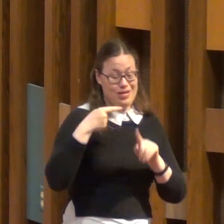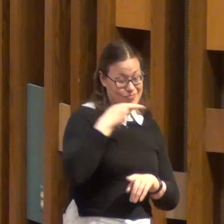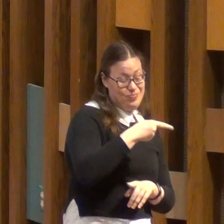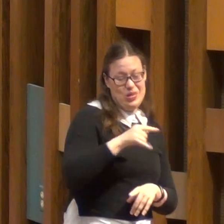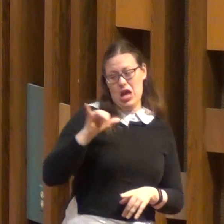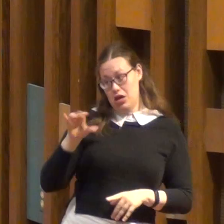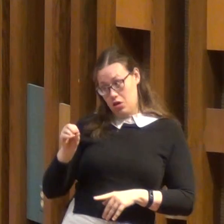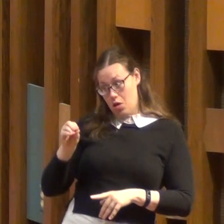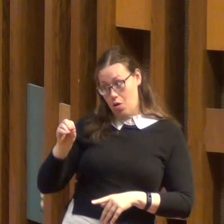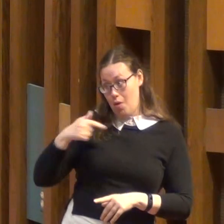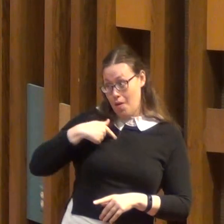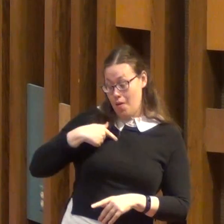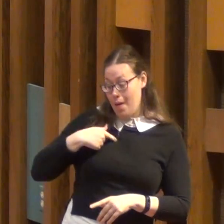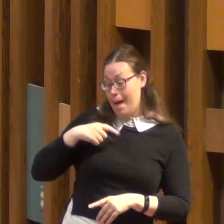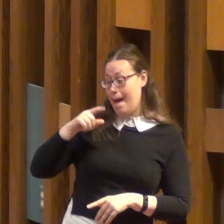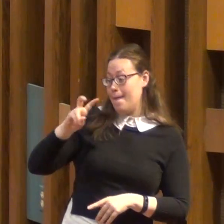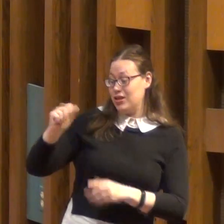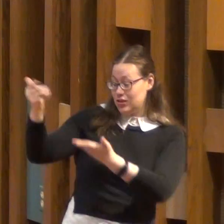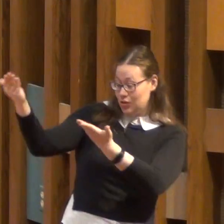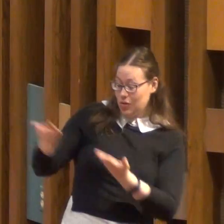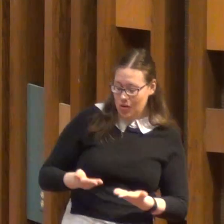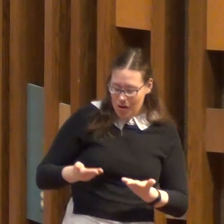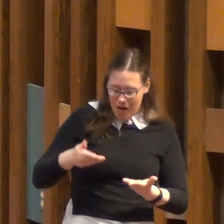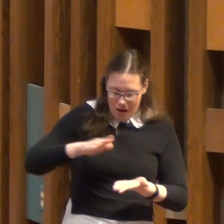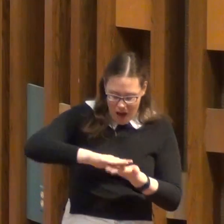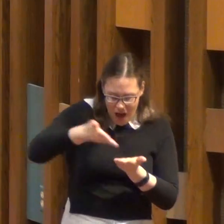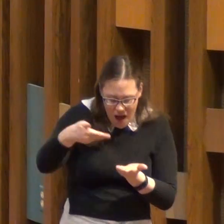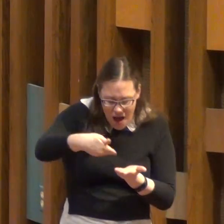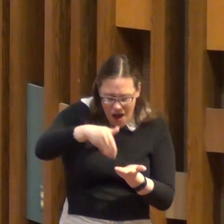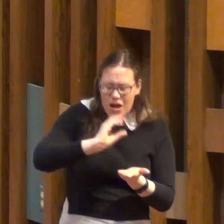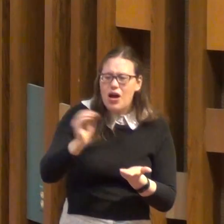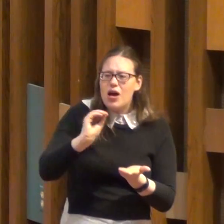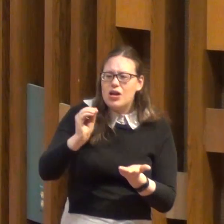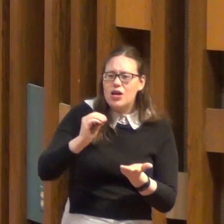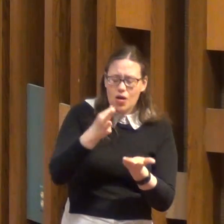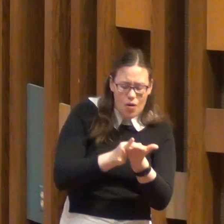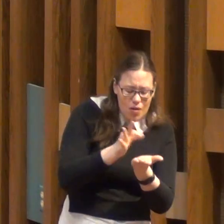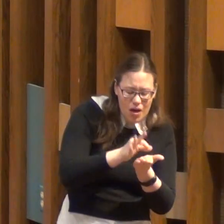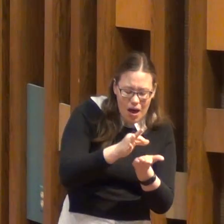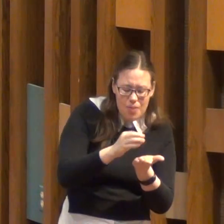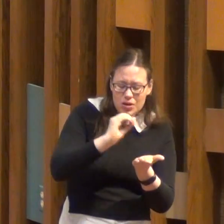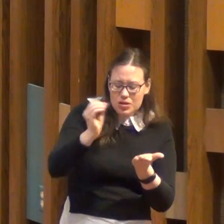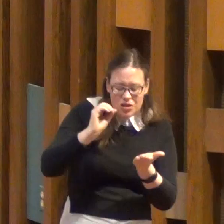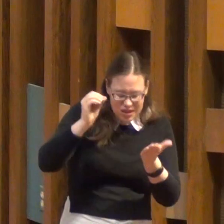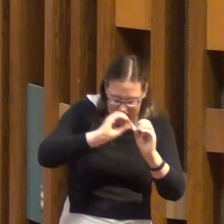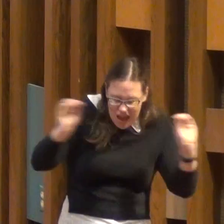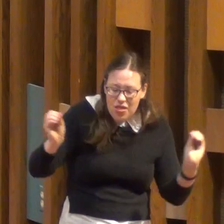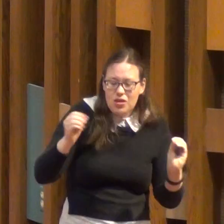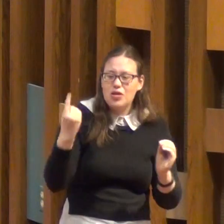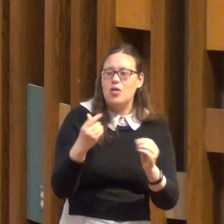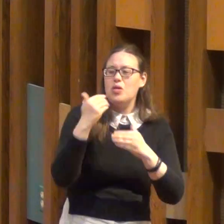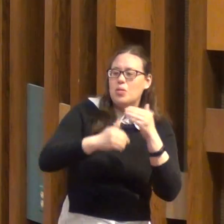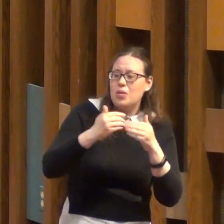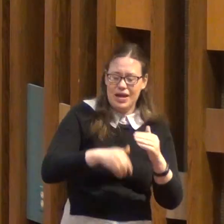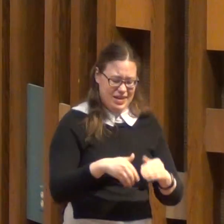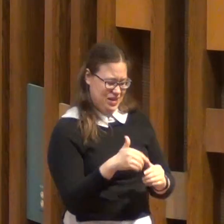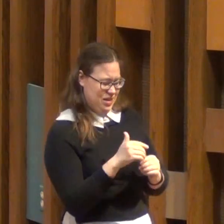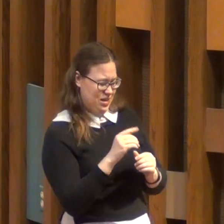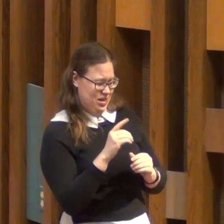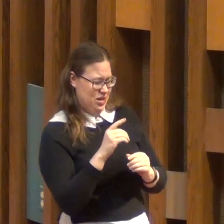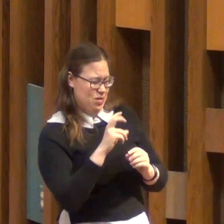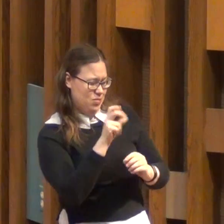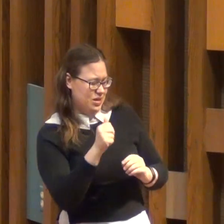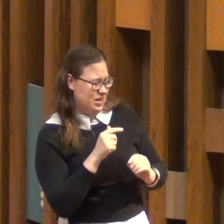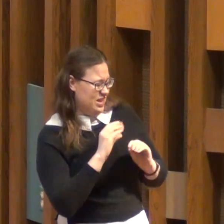I ordered pizza and it came with no toppings on it or anything. It's just bread. And Domino's tweeted